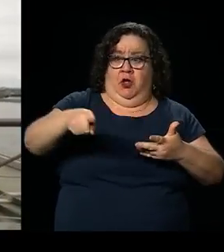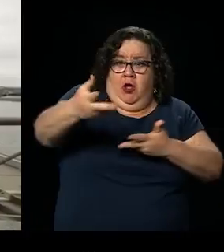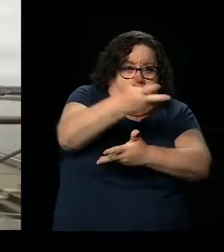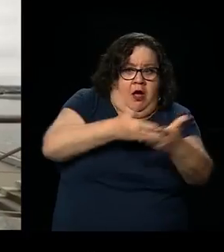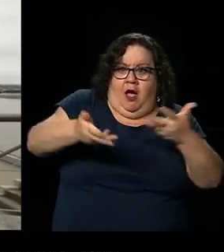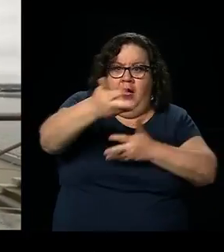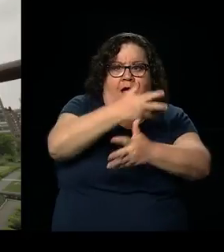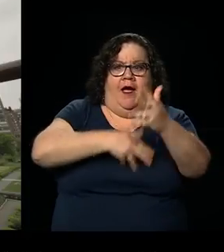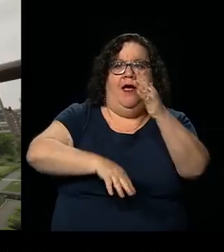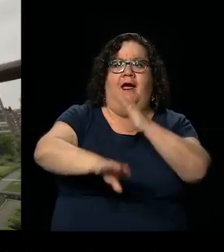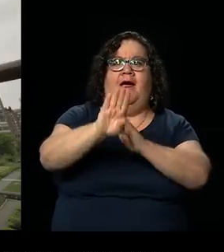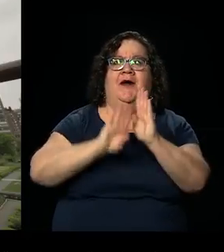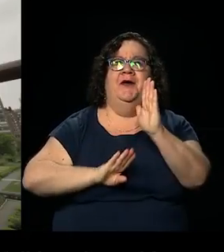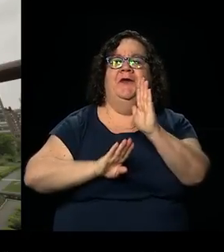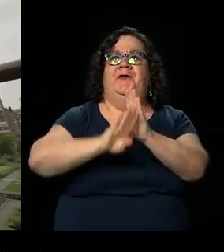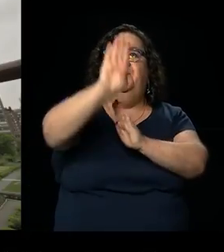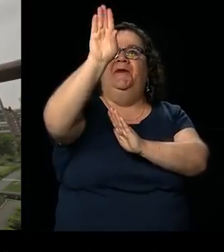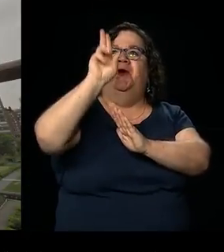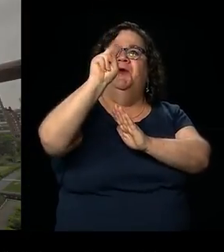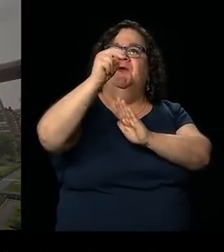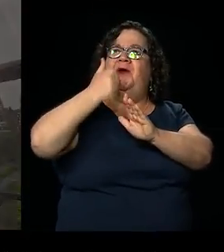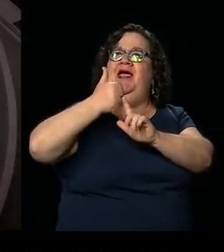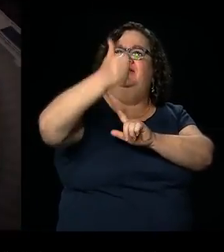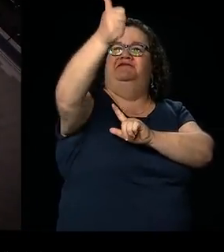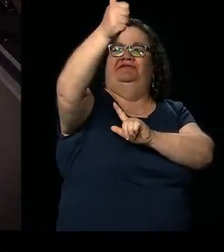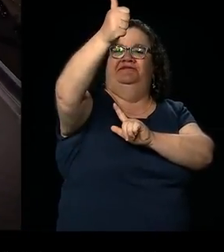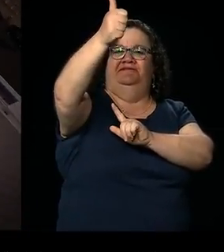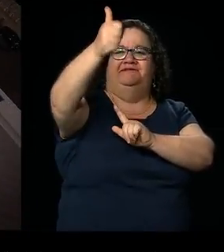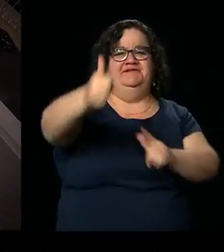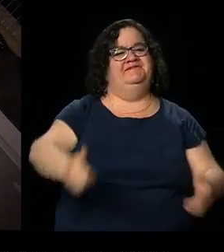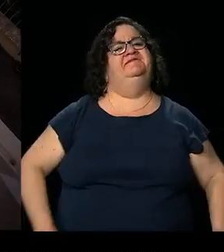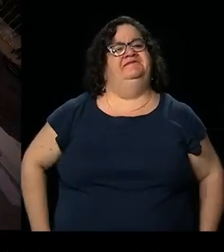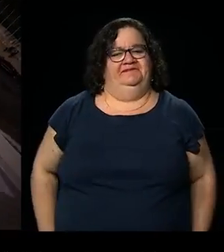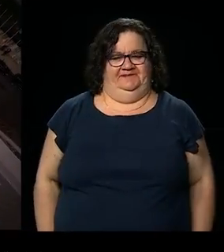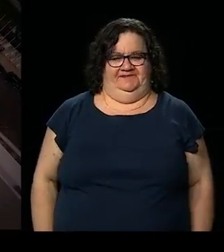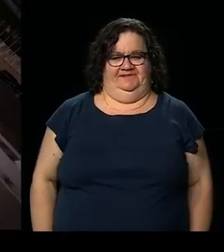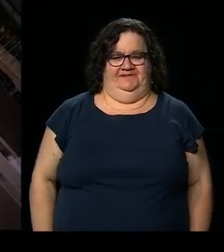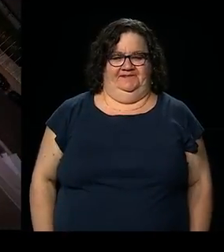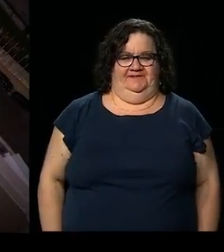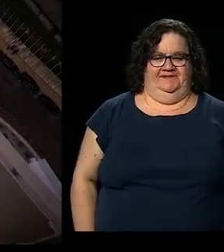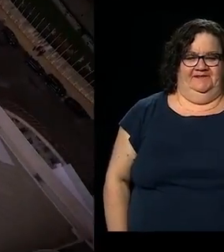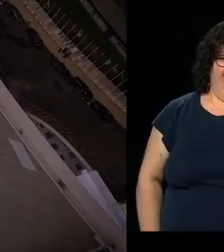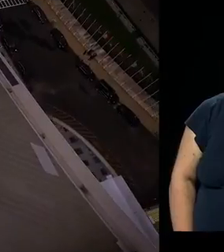if you have conversation next and you know it, you'll be at the UN talking about this.